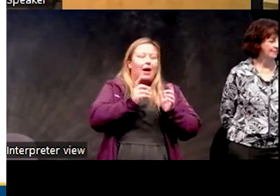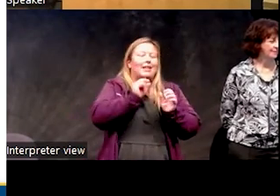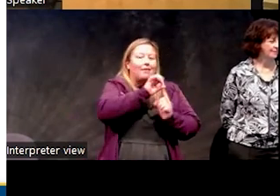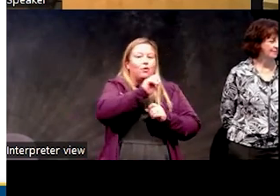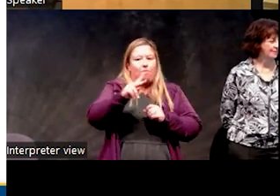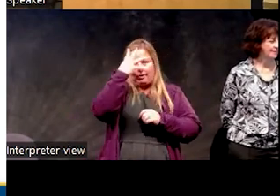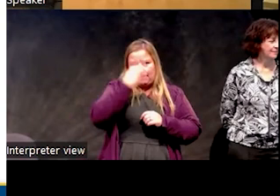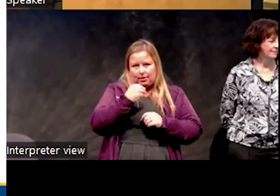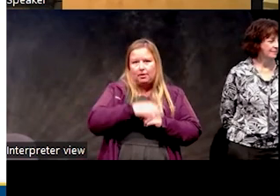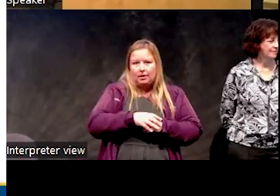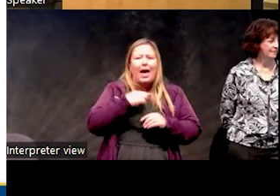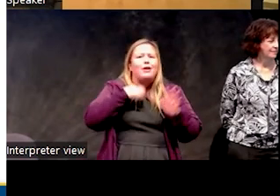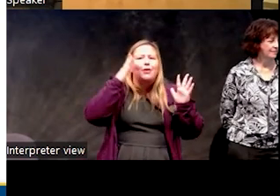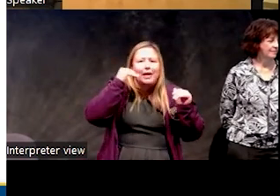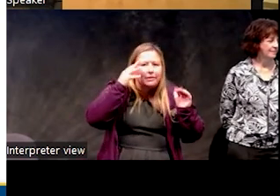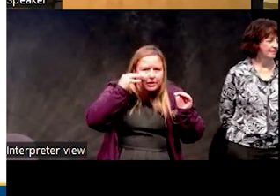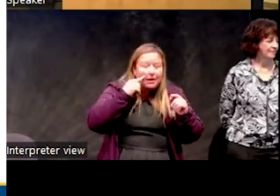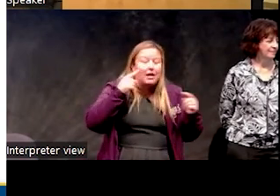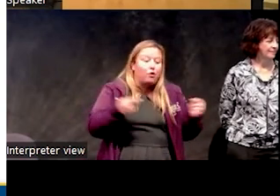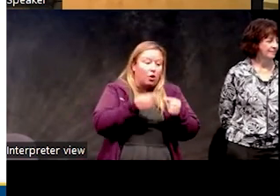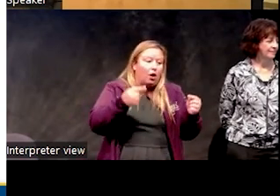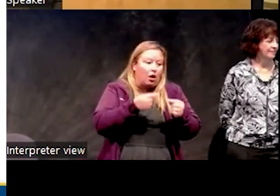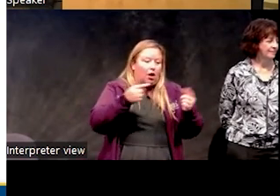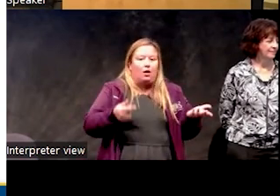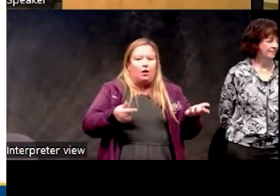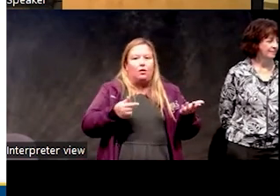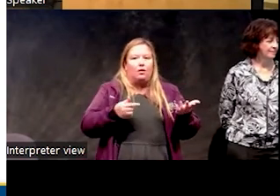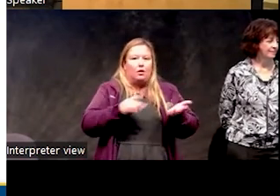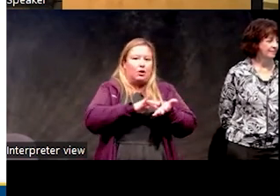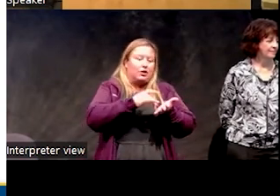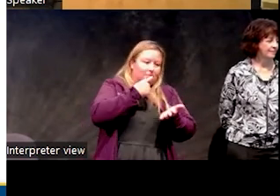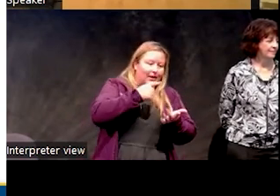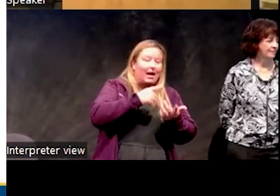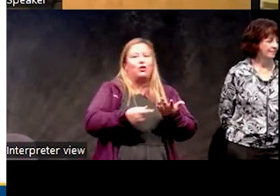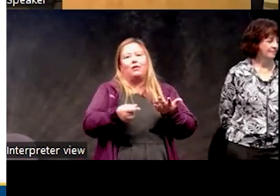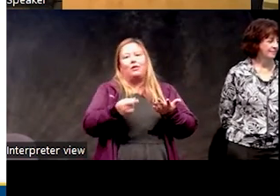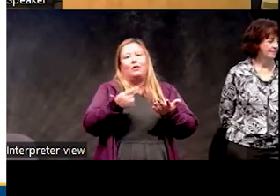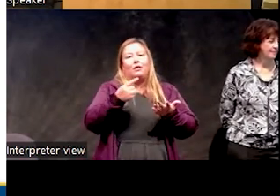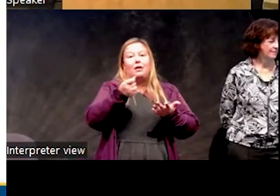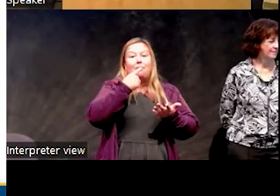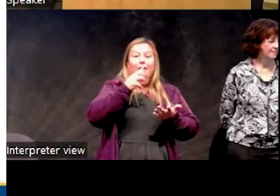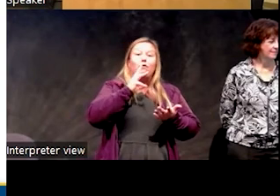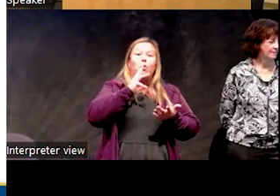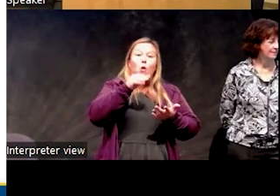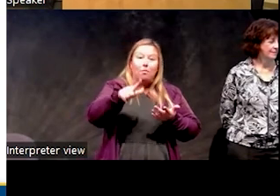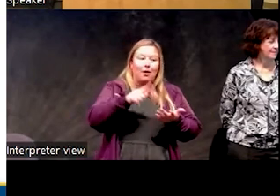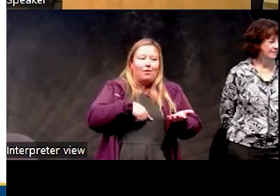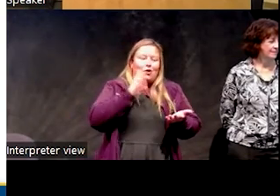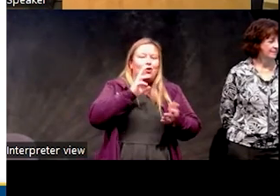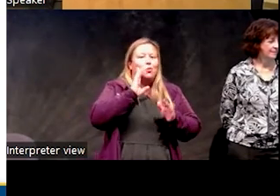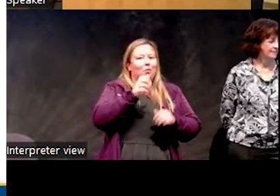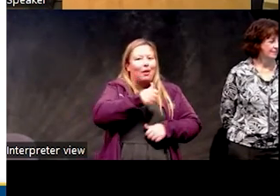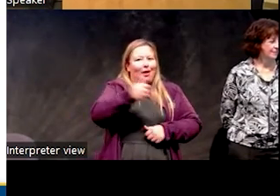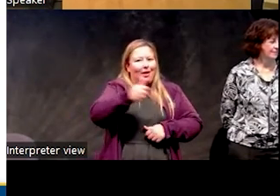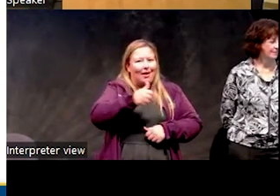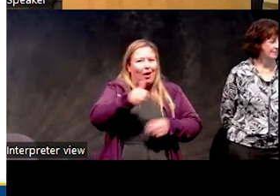Especially when it can be anticipated. If you're educating a patient as well, yeah, you're taking this med and you're going to have to pee more, but you should go back